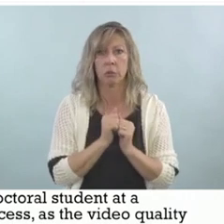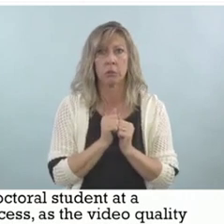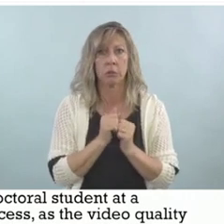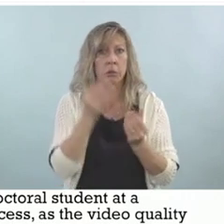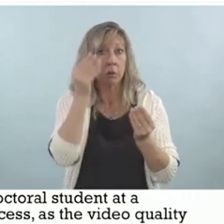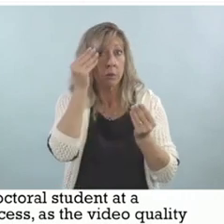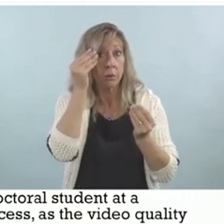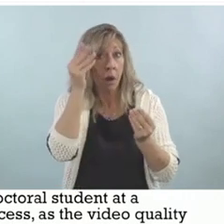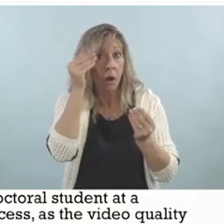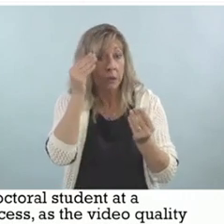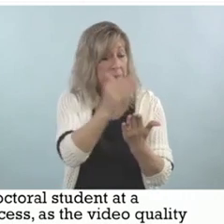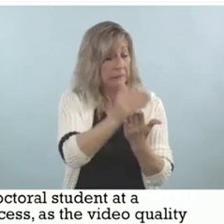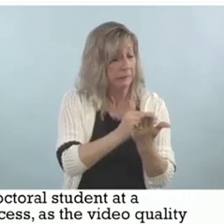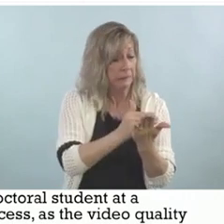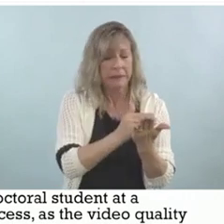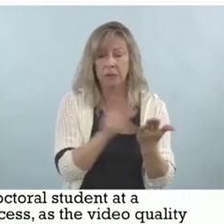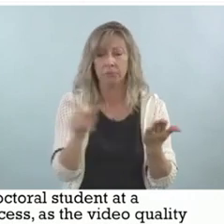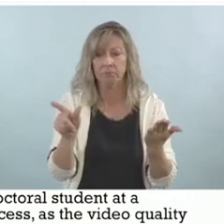Many of them said no.